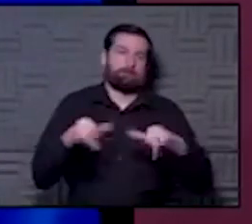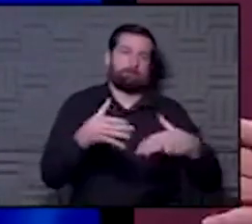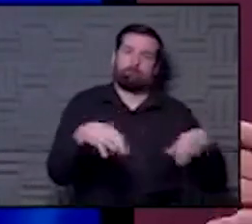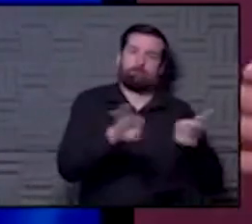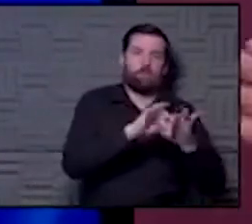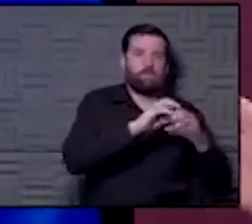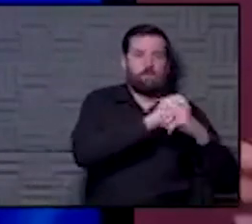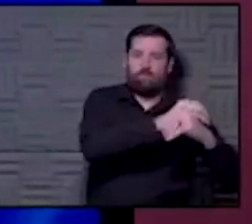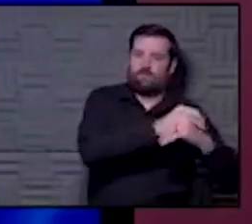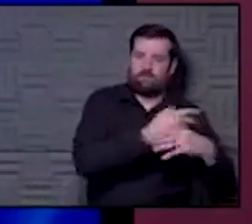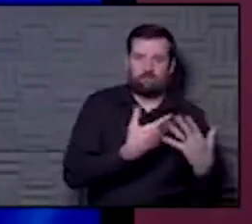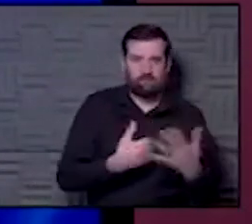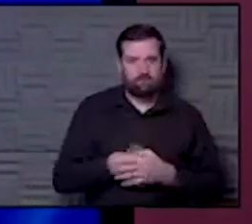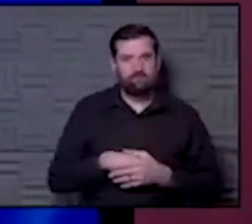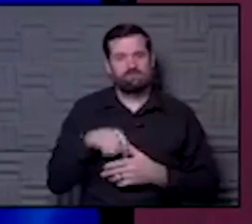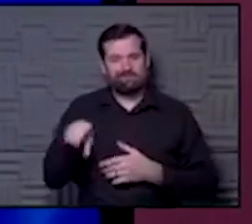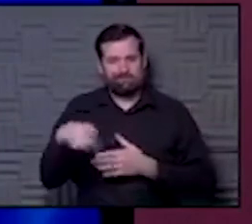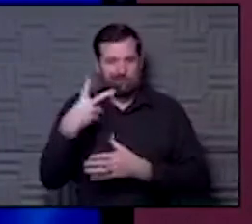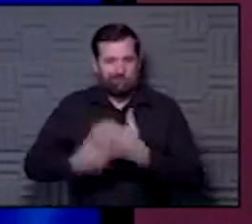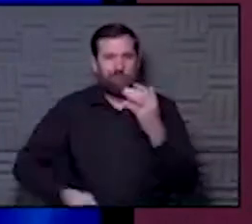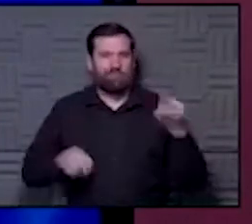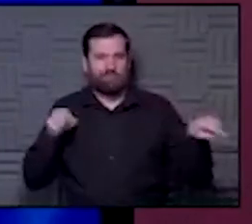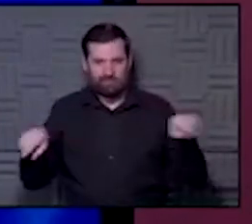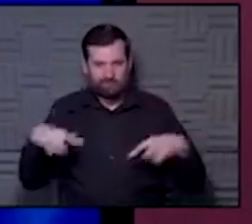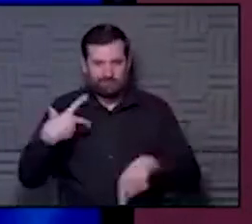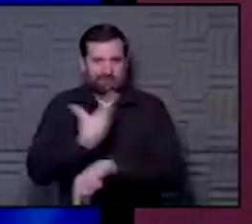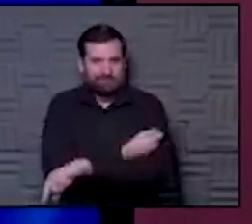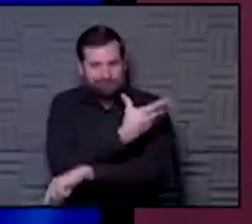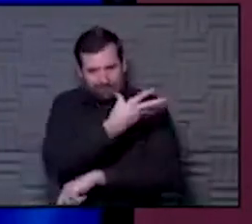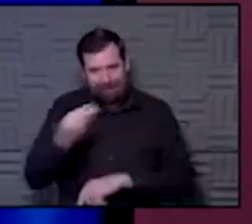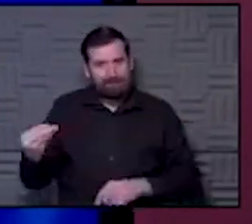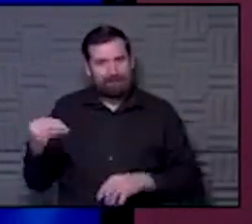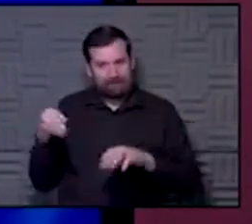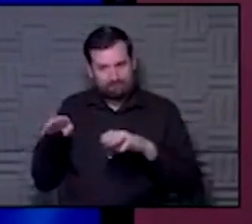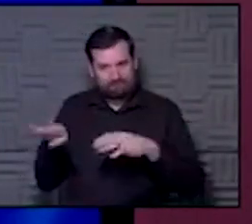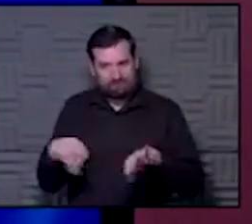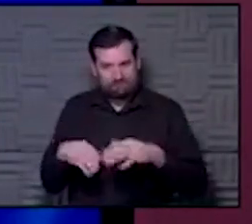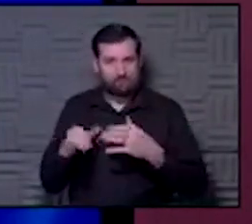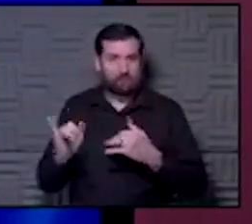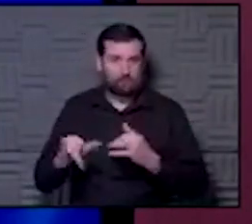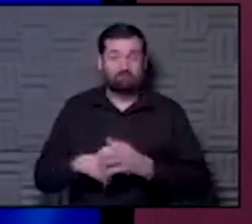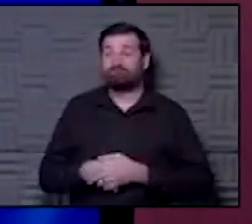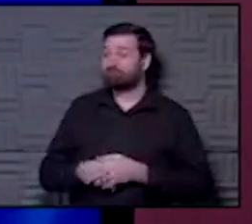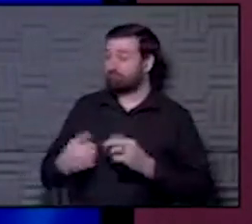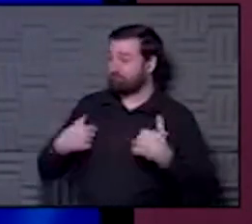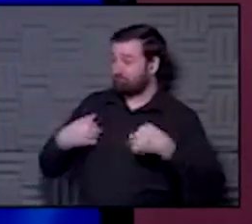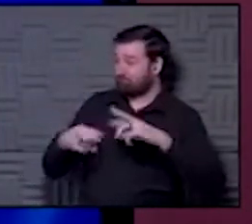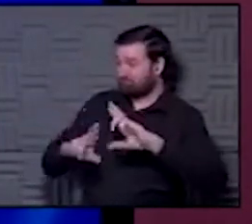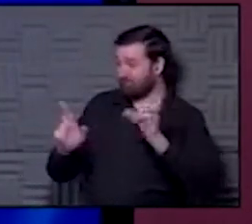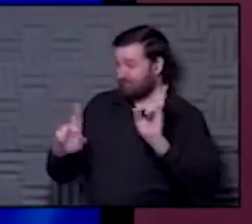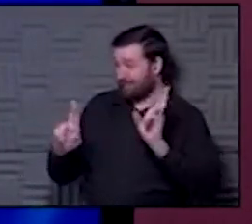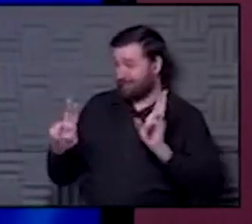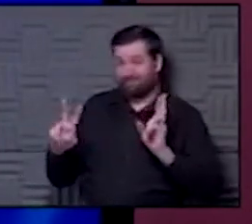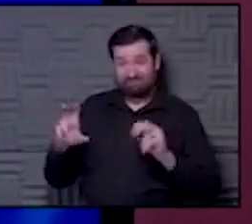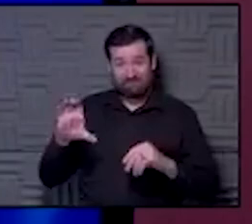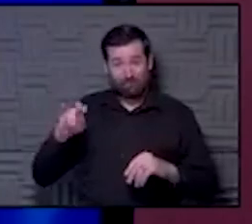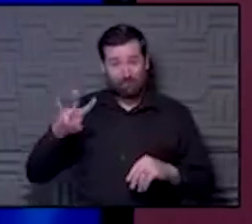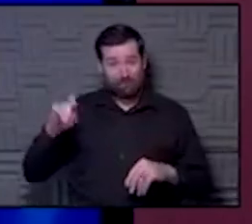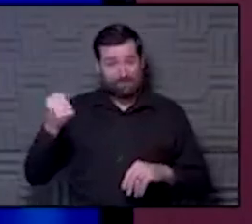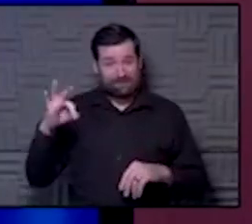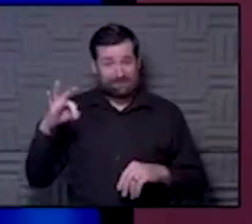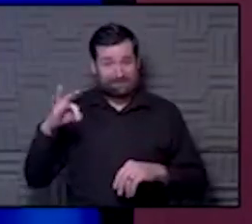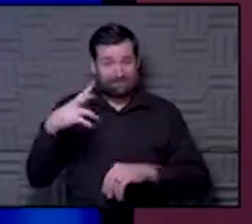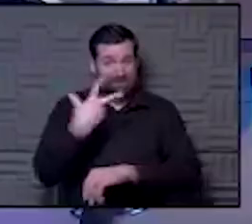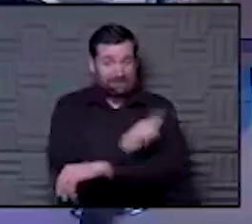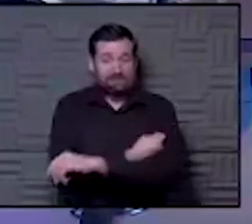game. We're going to win. We got to play both sides of the ball here. Well, I think I'm ready for my COVID-19 vaccine. So